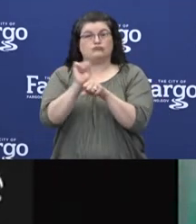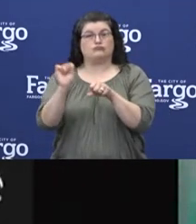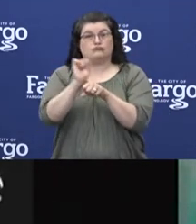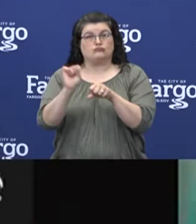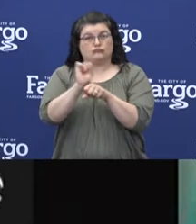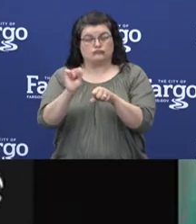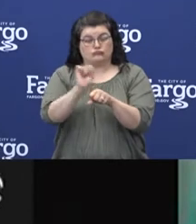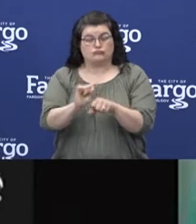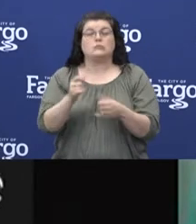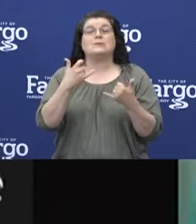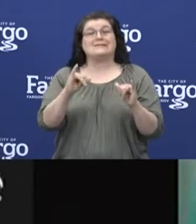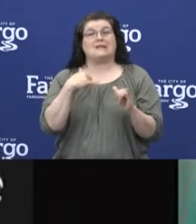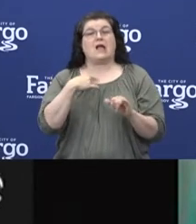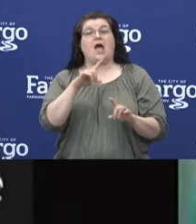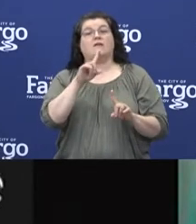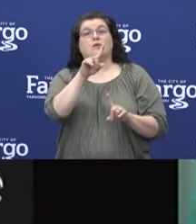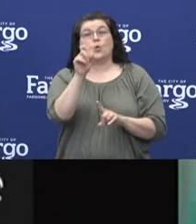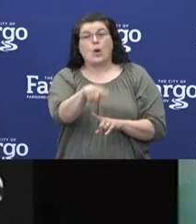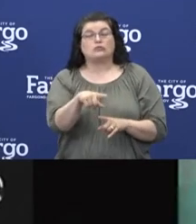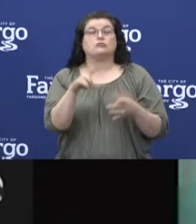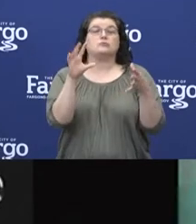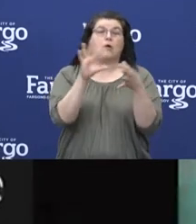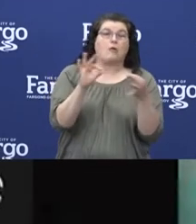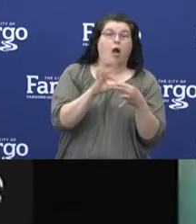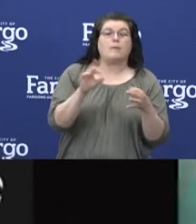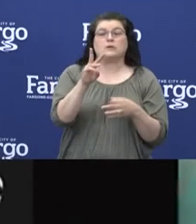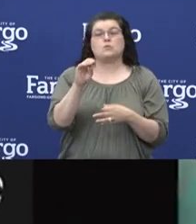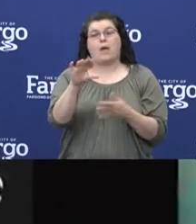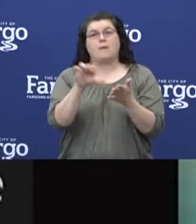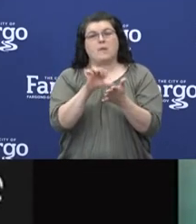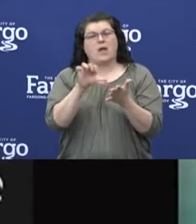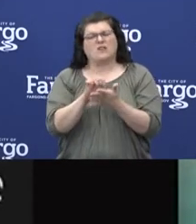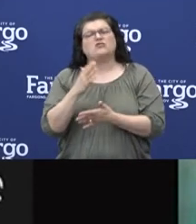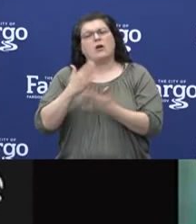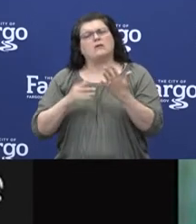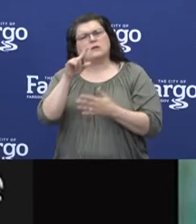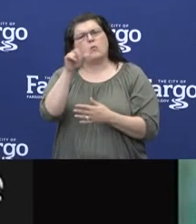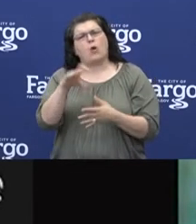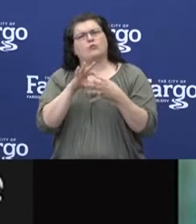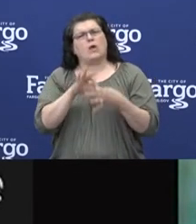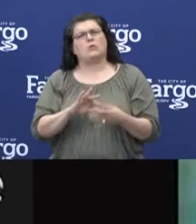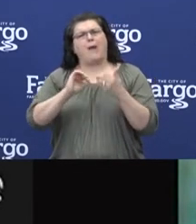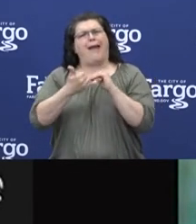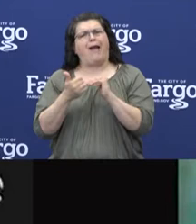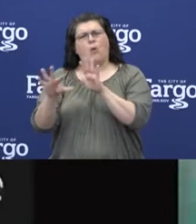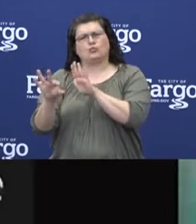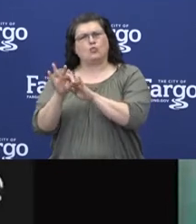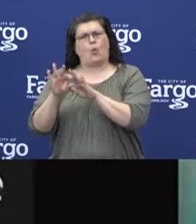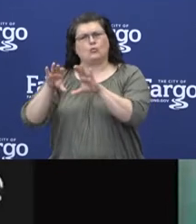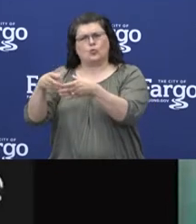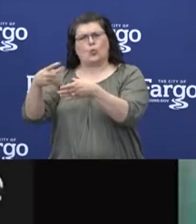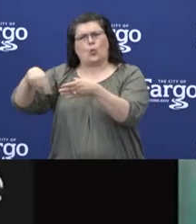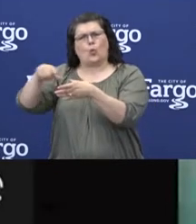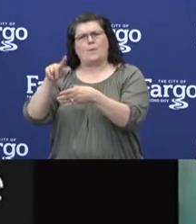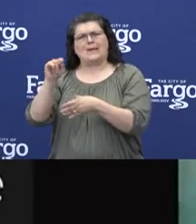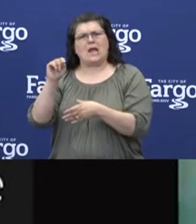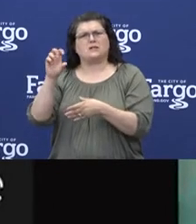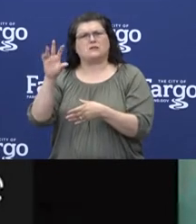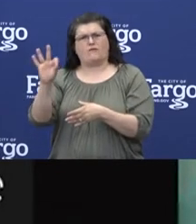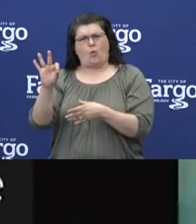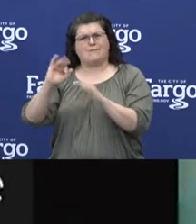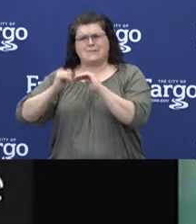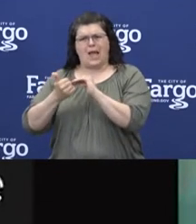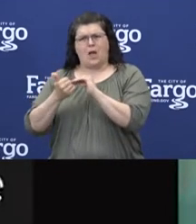comments and questions on our website. There's been a few questions on the process of how the task force was chosen and if we are taking any new members.